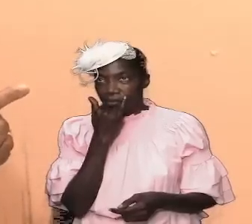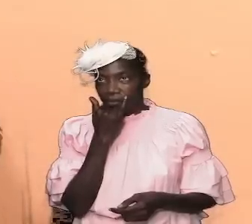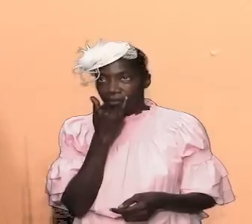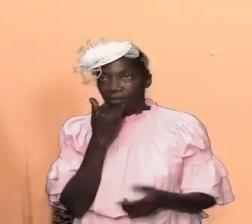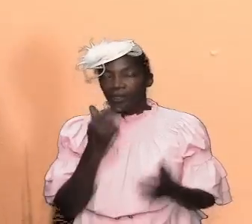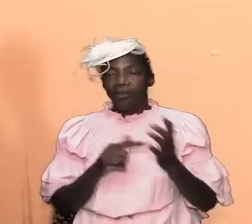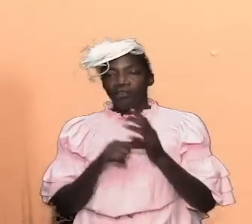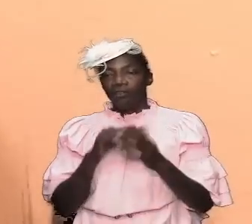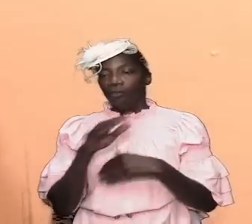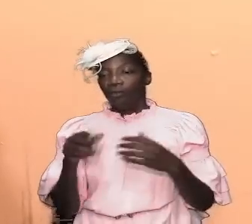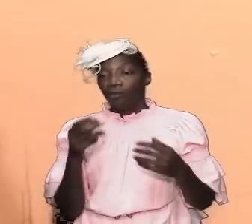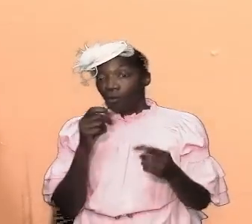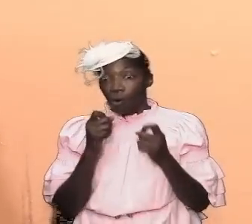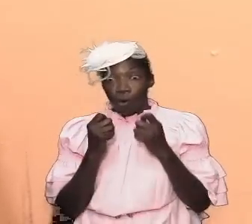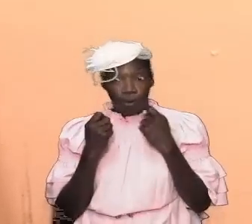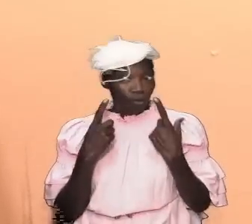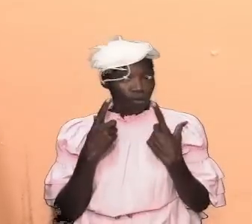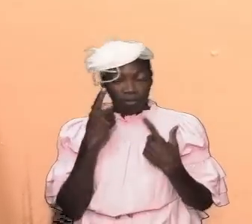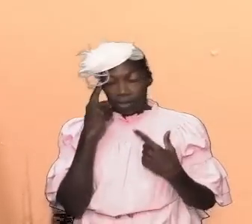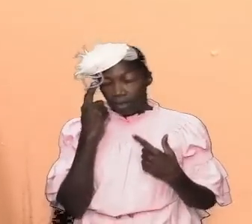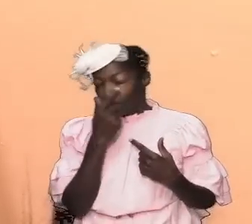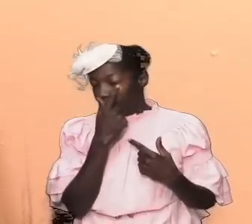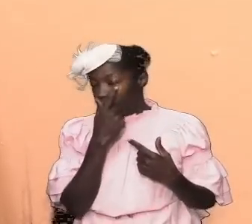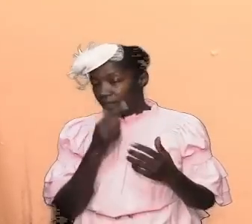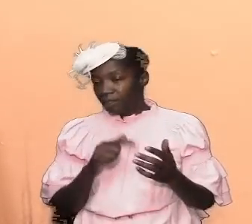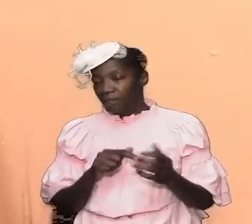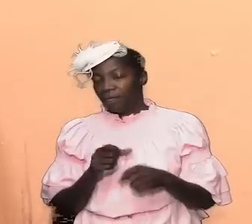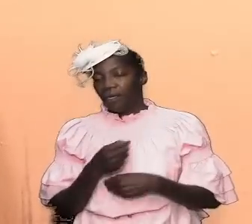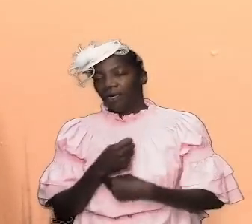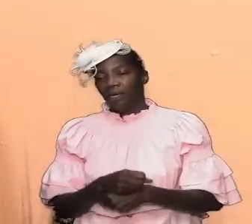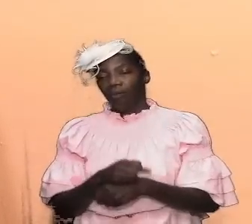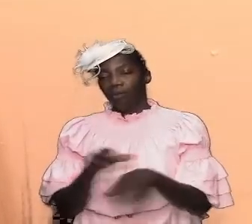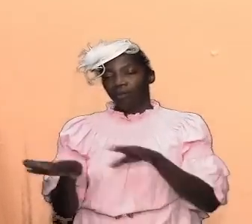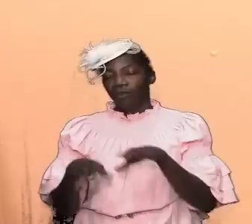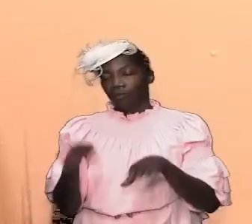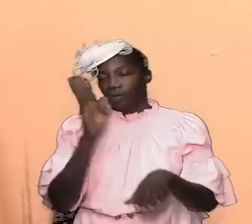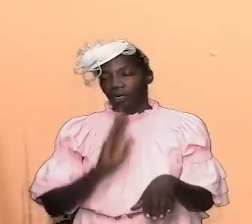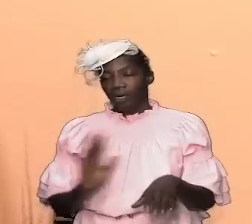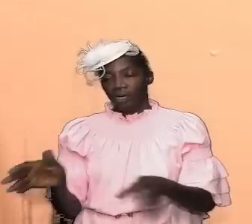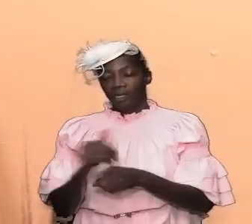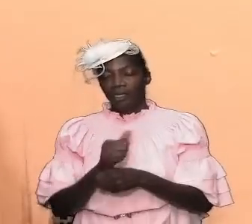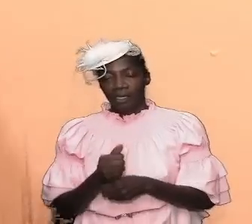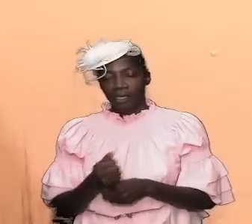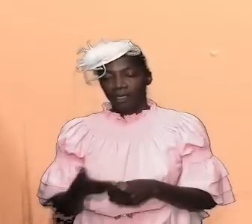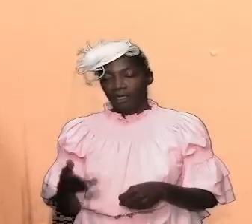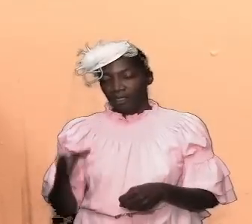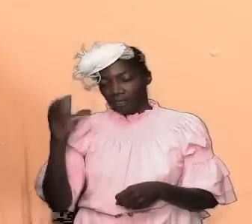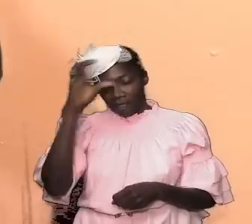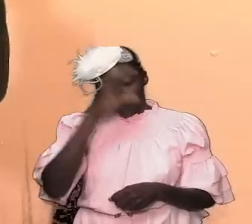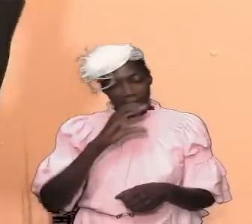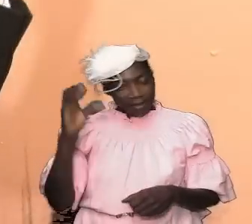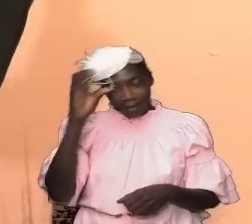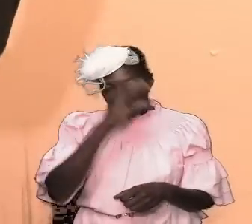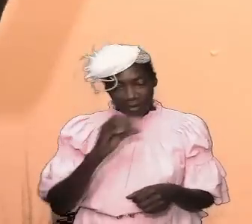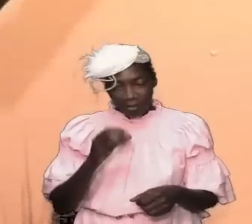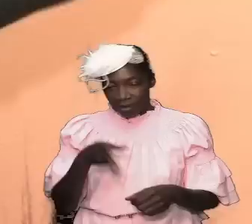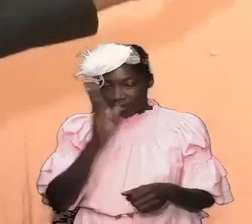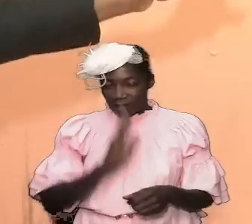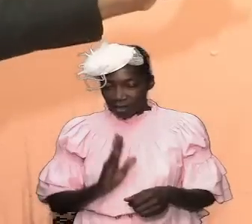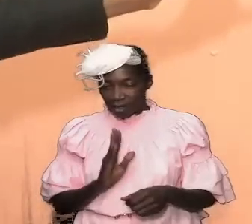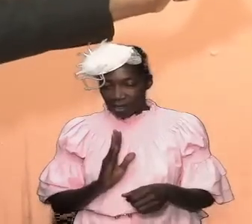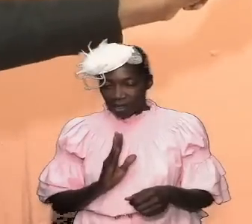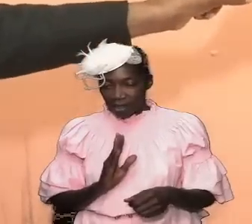and propel us to walk godly to take this thing seriously because the god who was the god of the